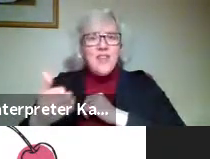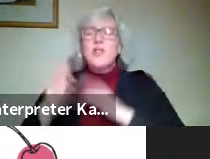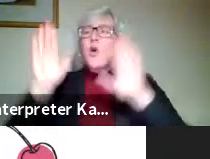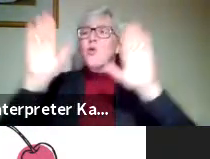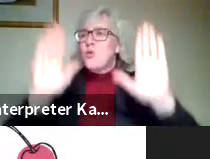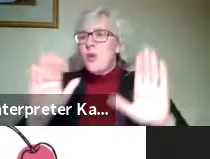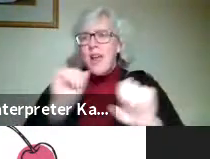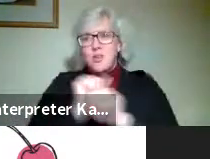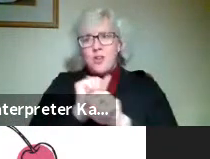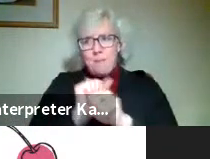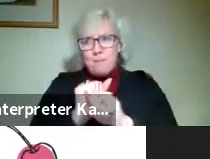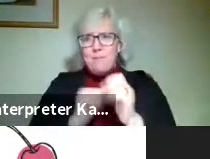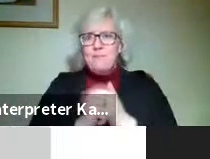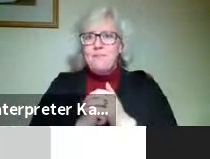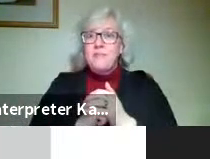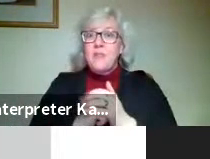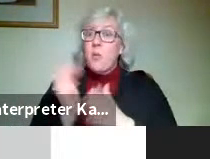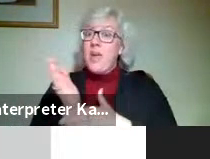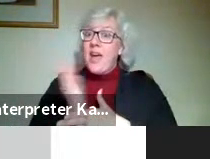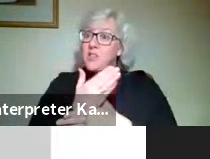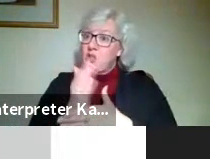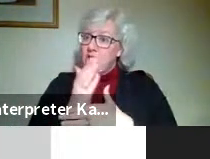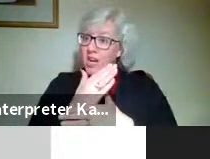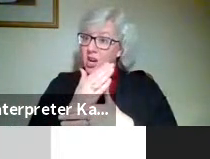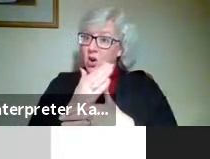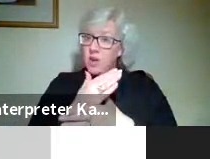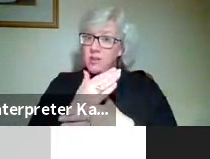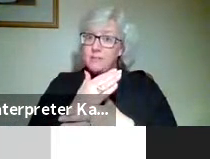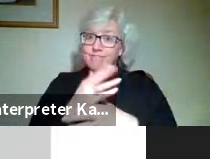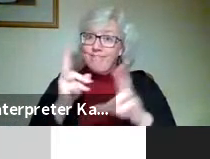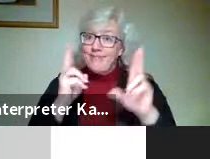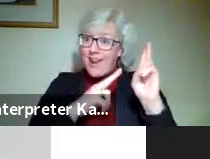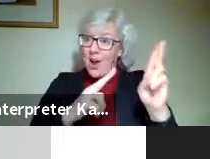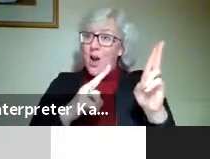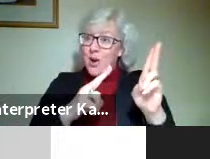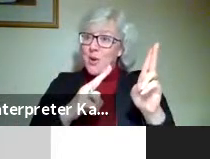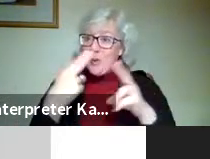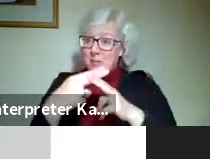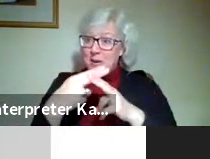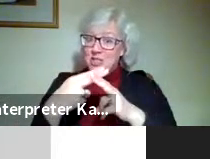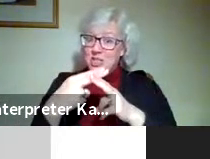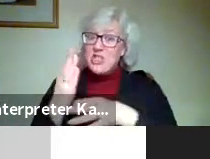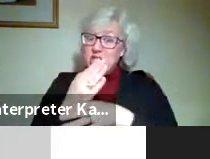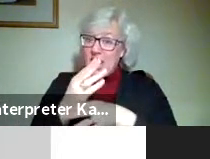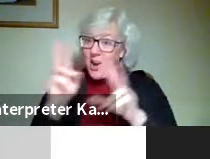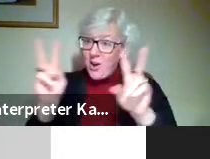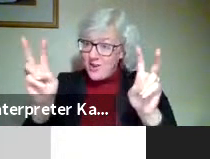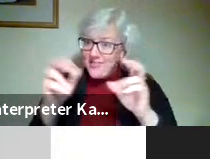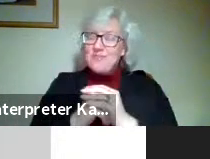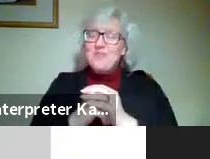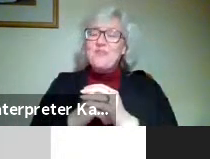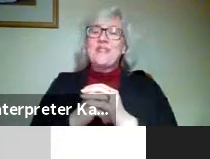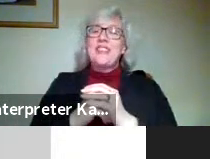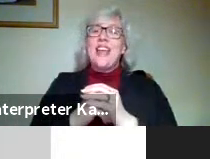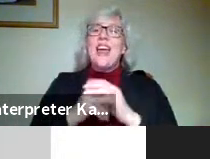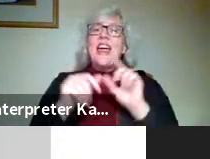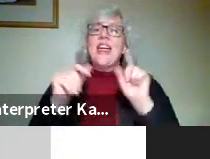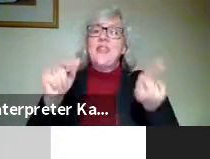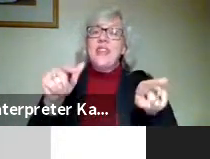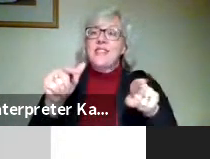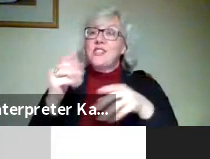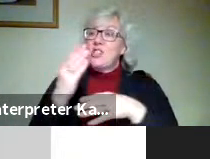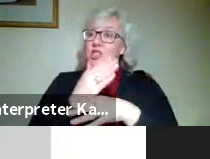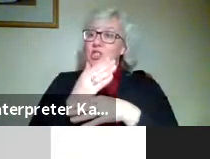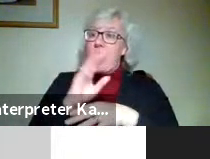We have a shared honorable mention in this category. So this is shared